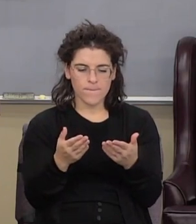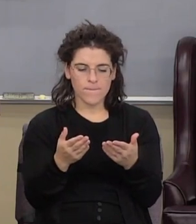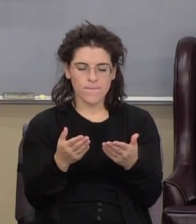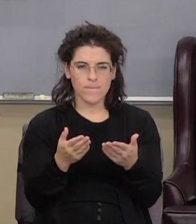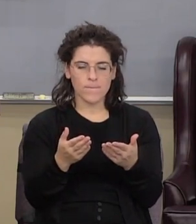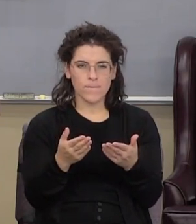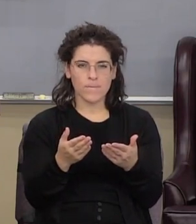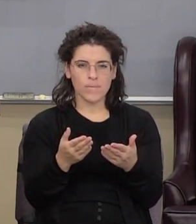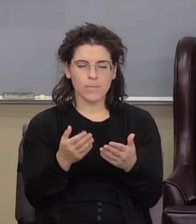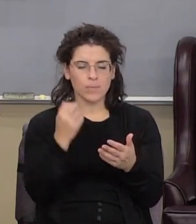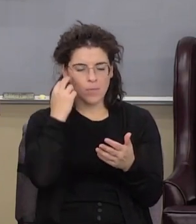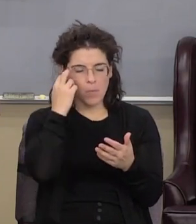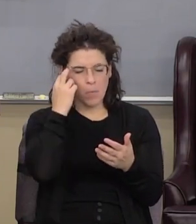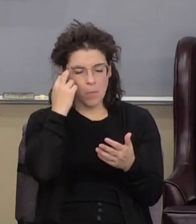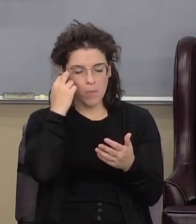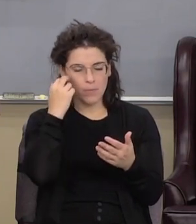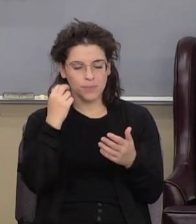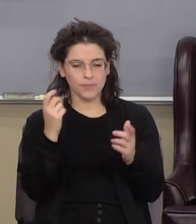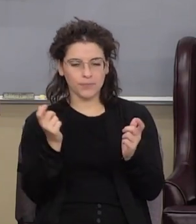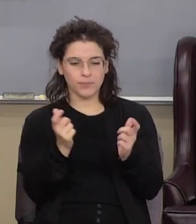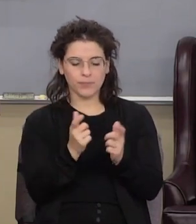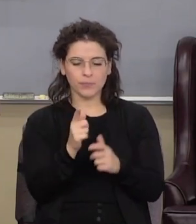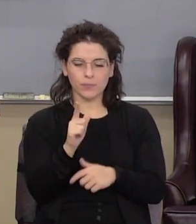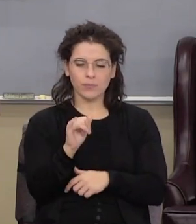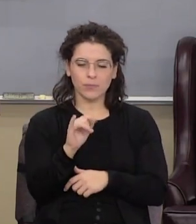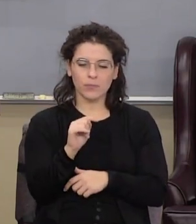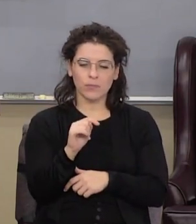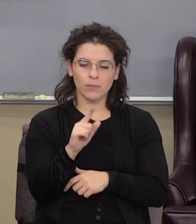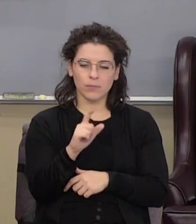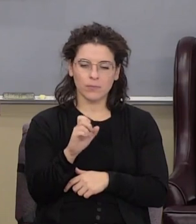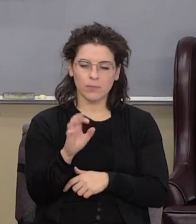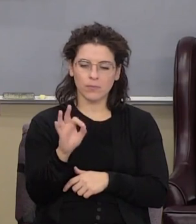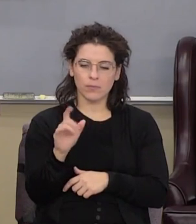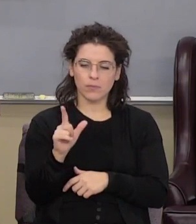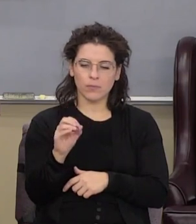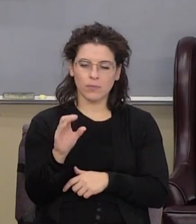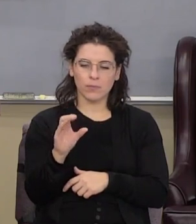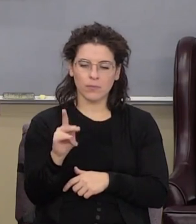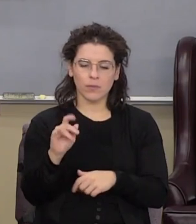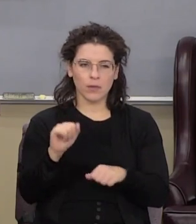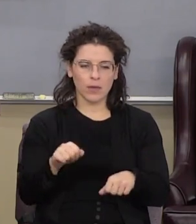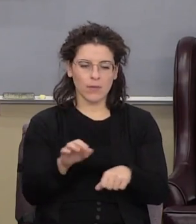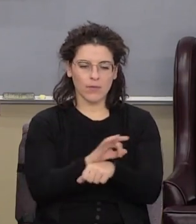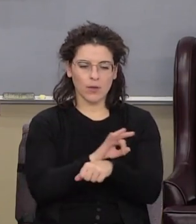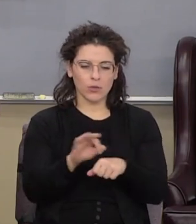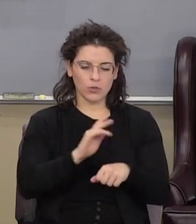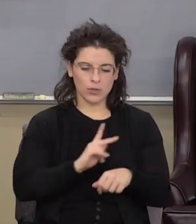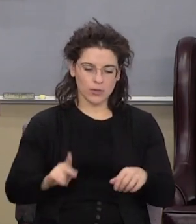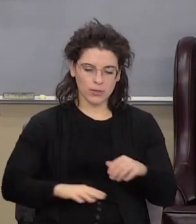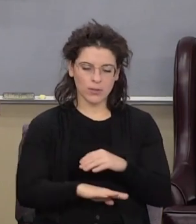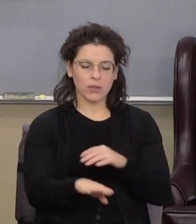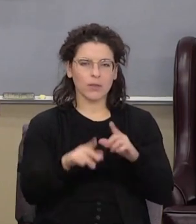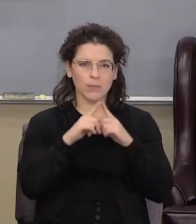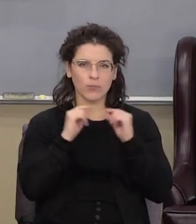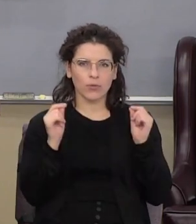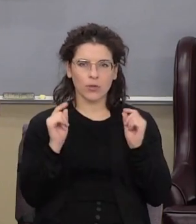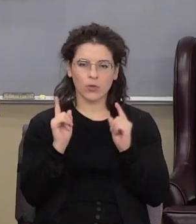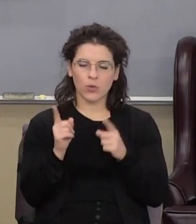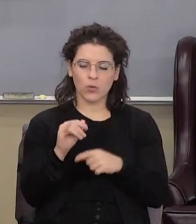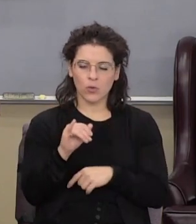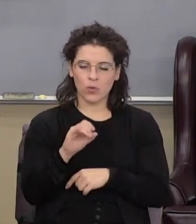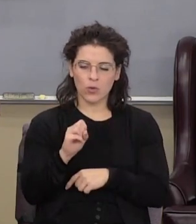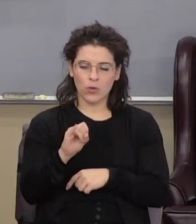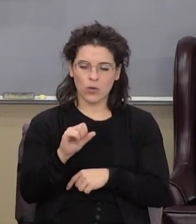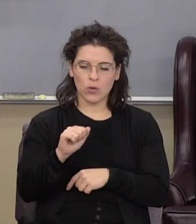so this little flock can function as the kingdom of priest and that's exactly what they're to be get isaiah